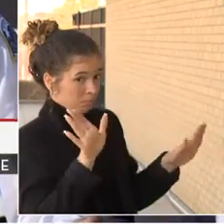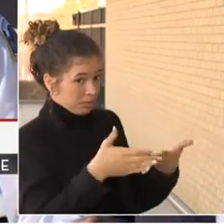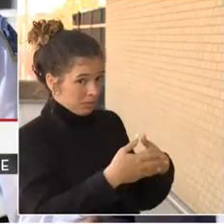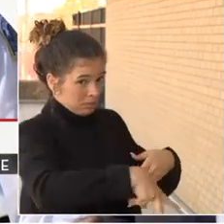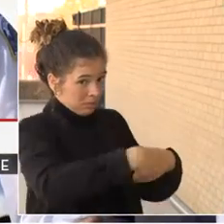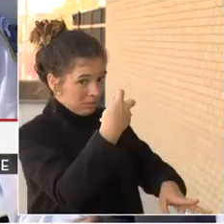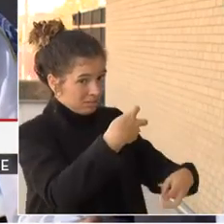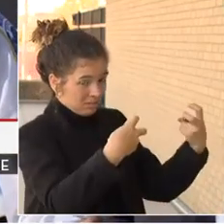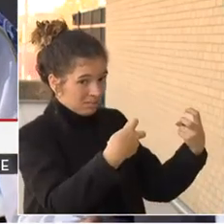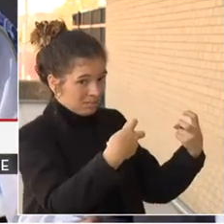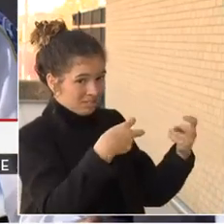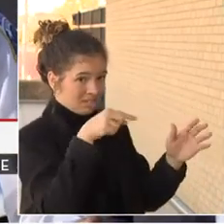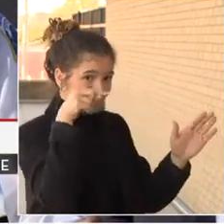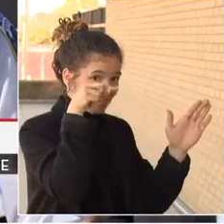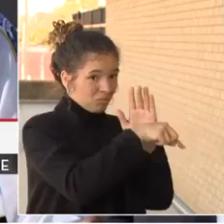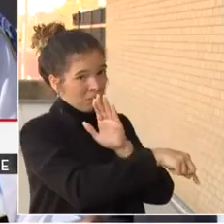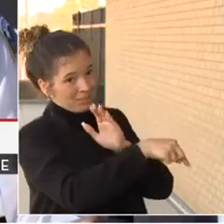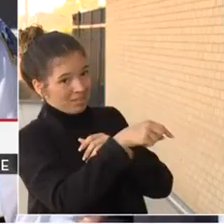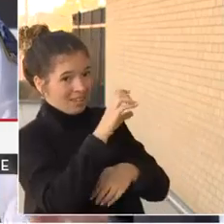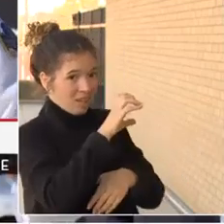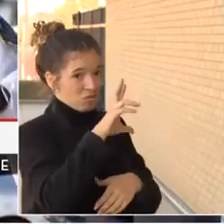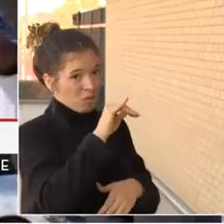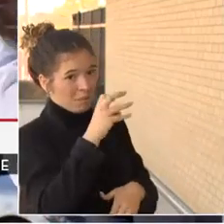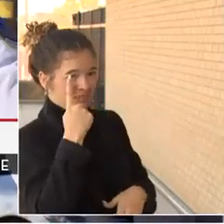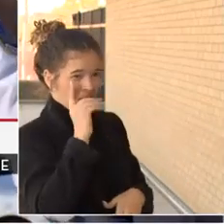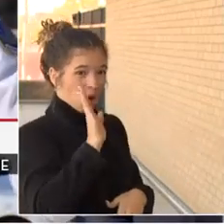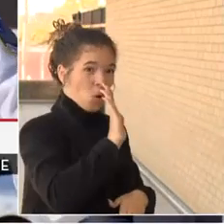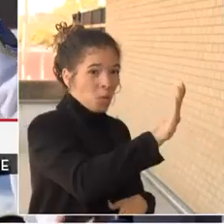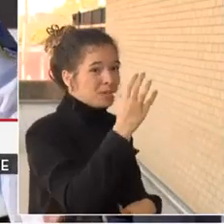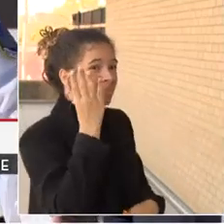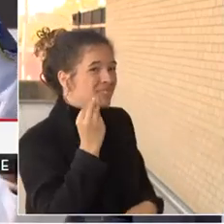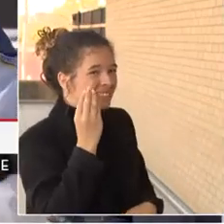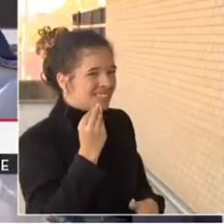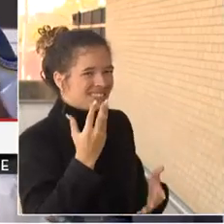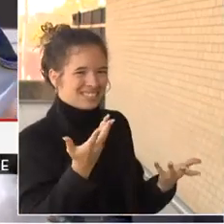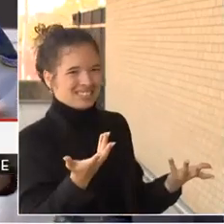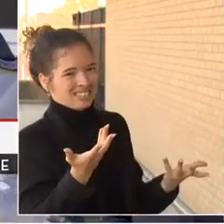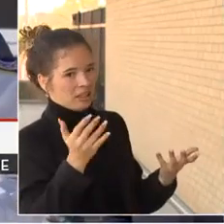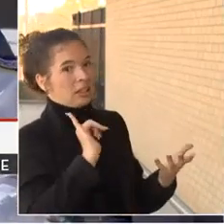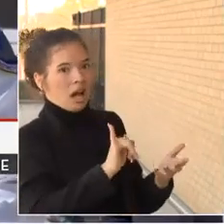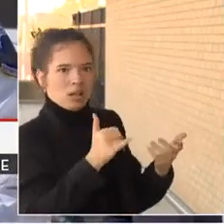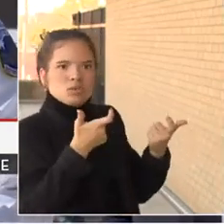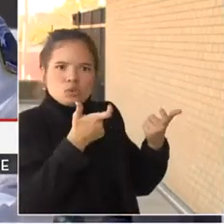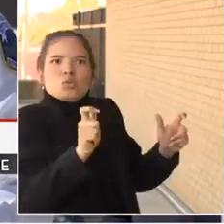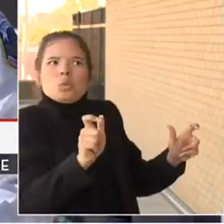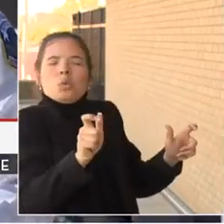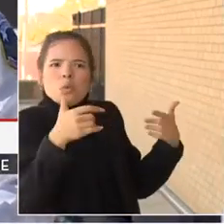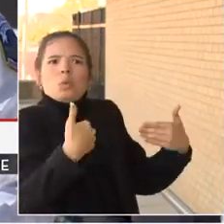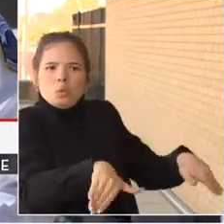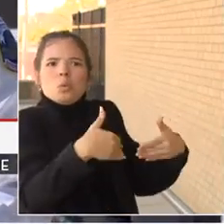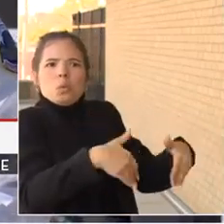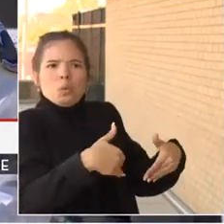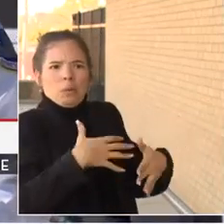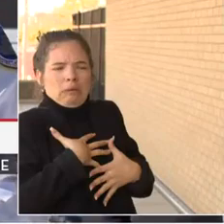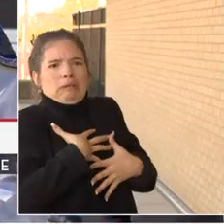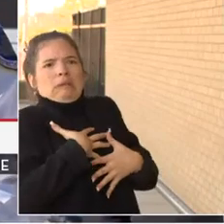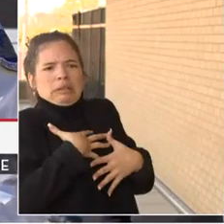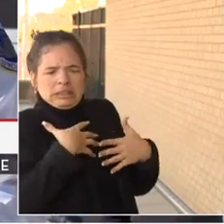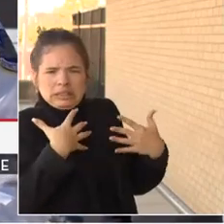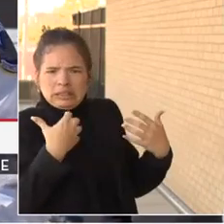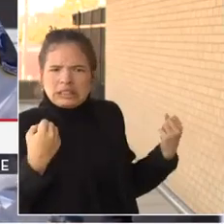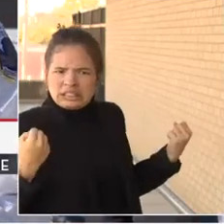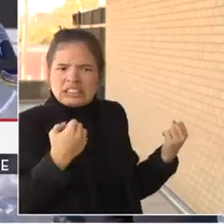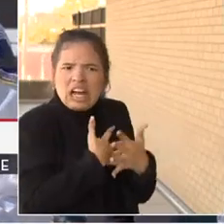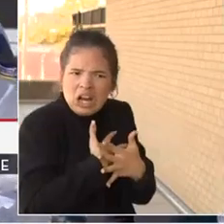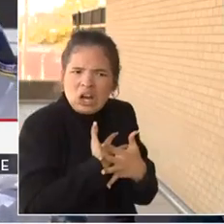homicide, like a robbery, like everything else that happens in a different community. And we see that, you know, in some communities, while they might not have